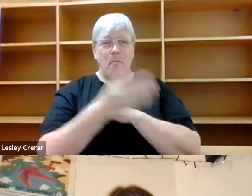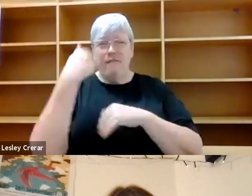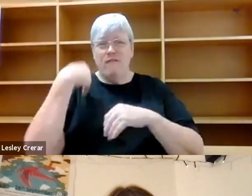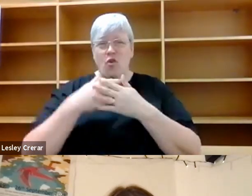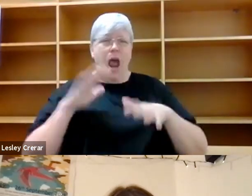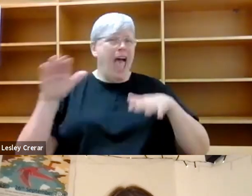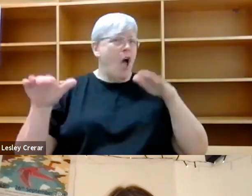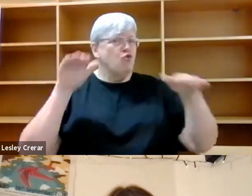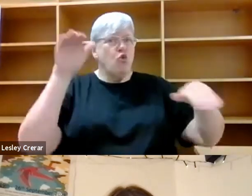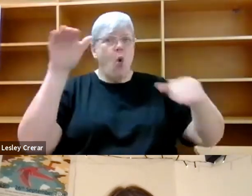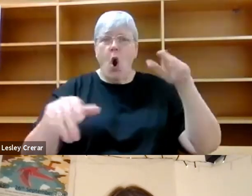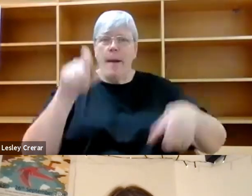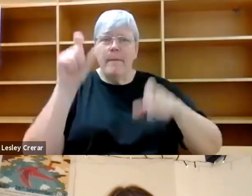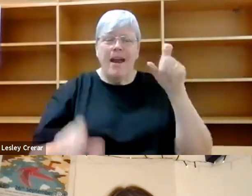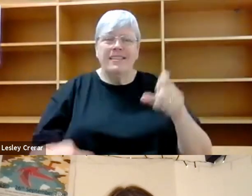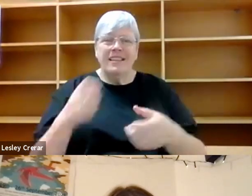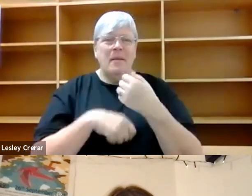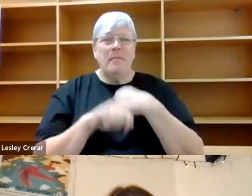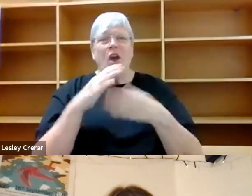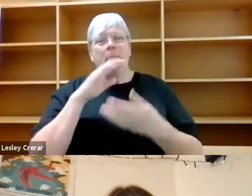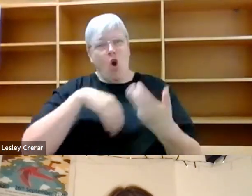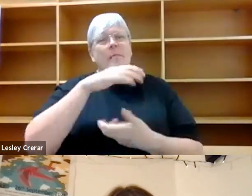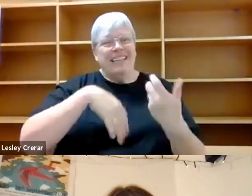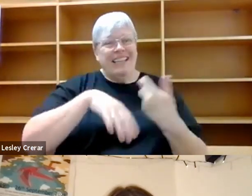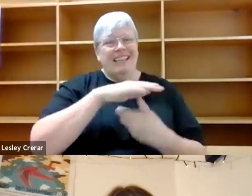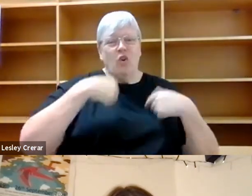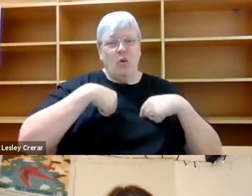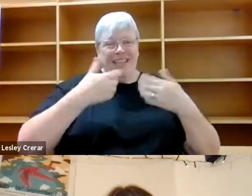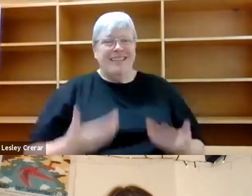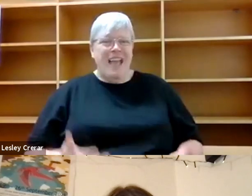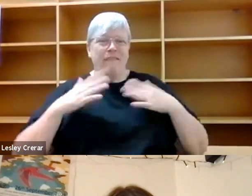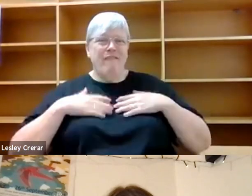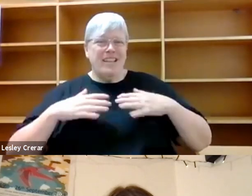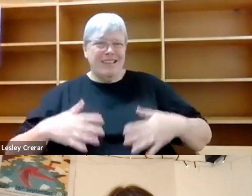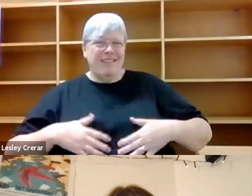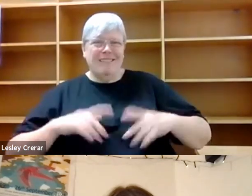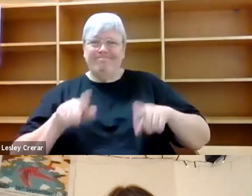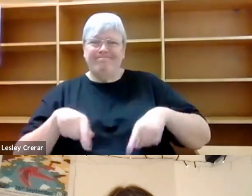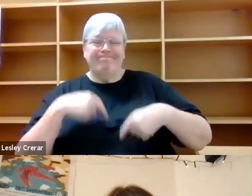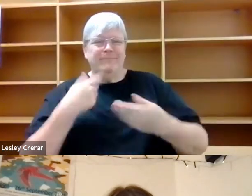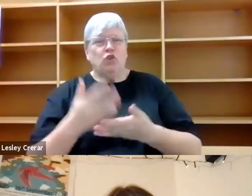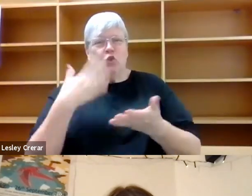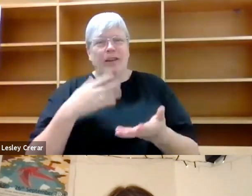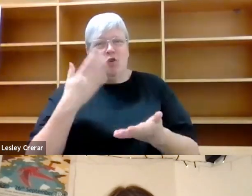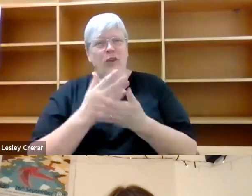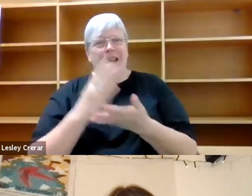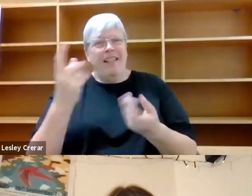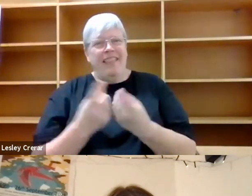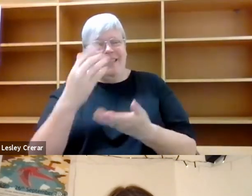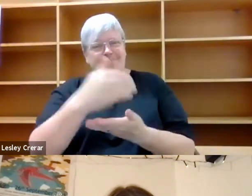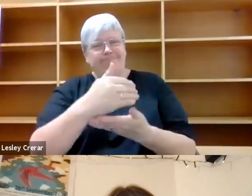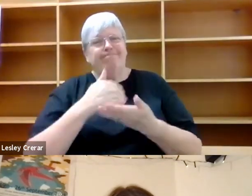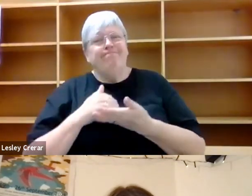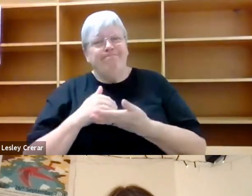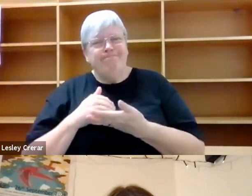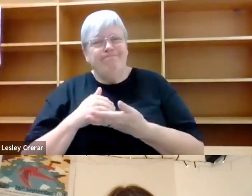has become more complicated. And so these physical mementos of the world are very important, but I also think it's important. But I say here, uh,